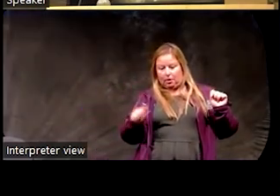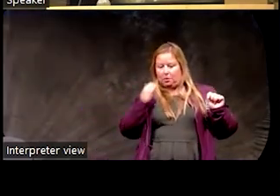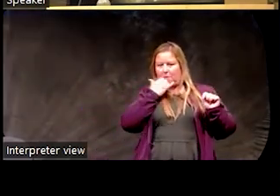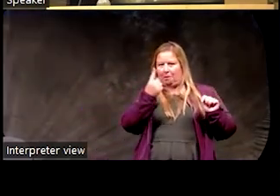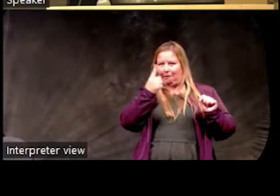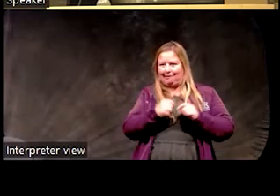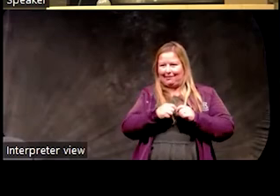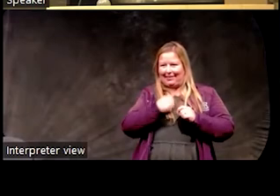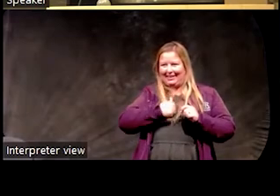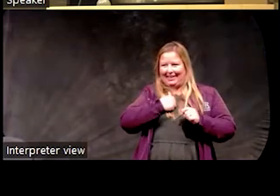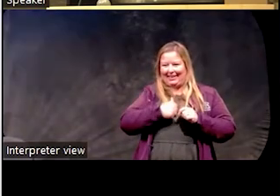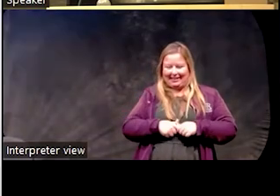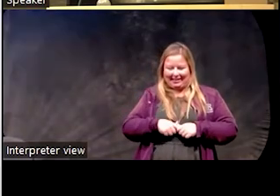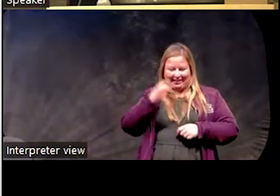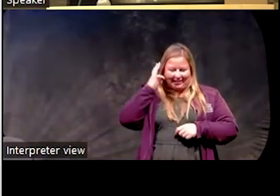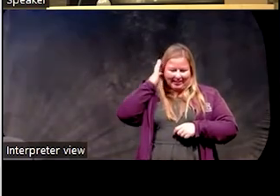Wrong one. Sorry, guys.